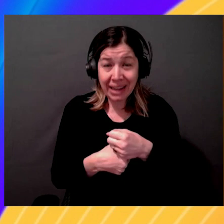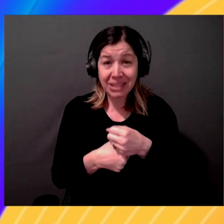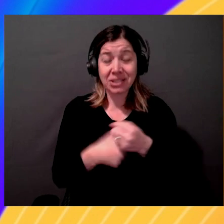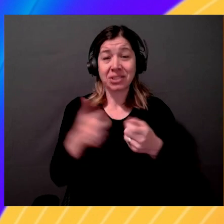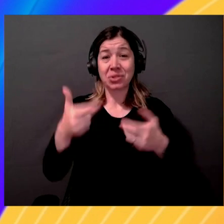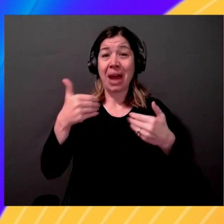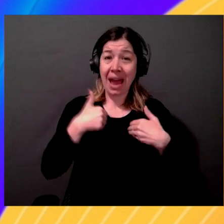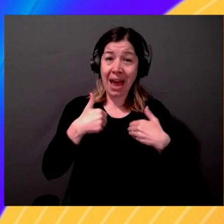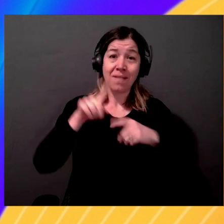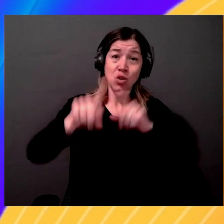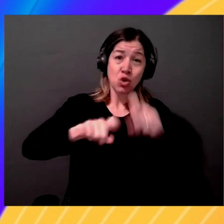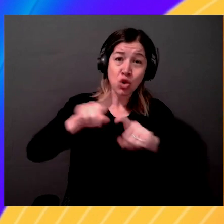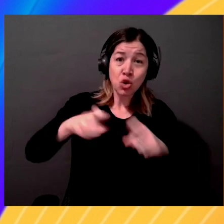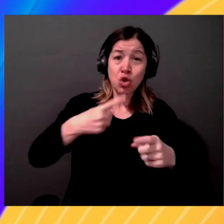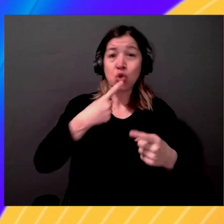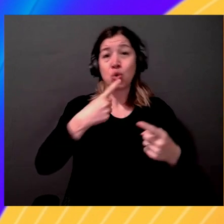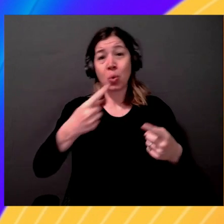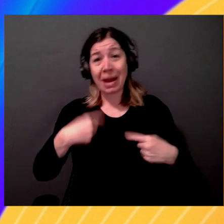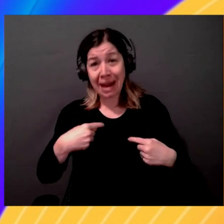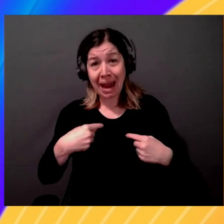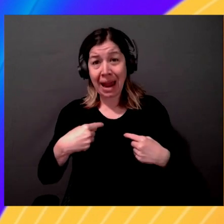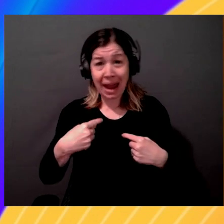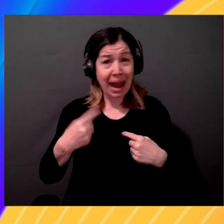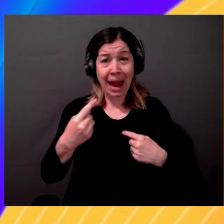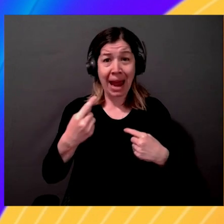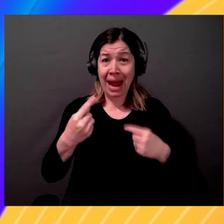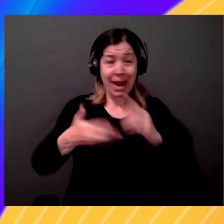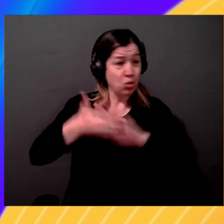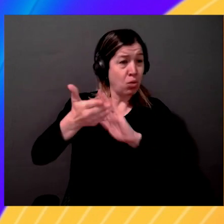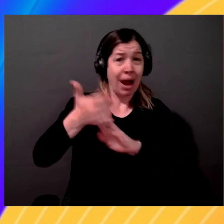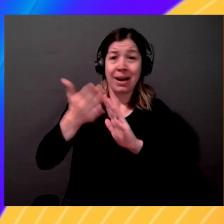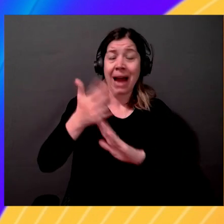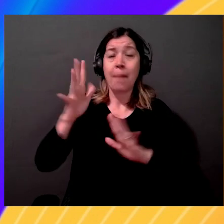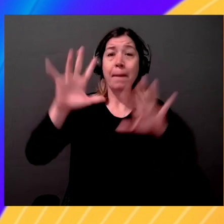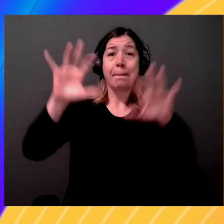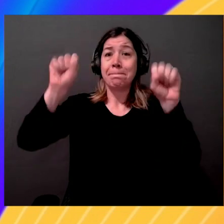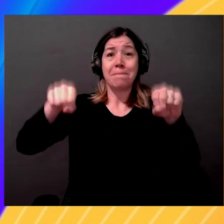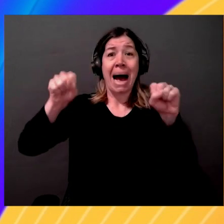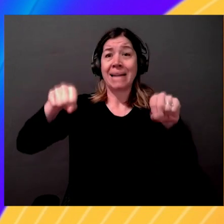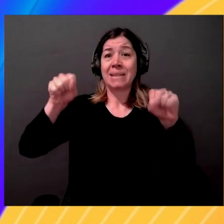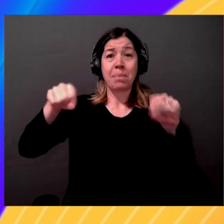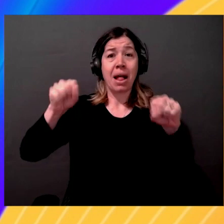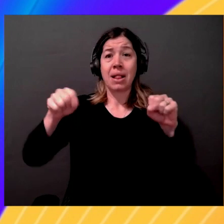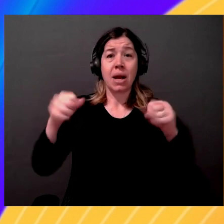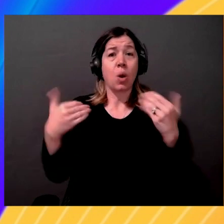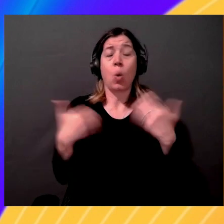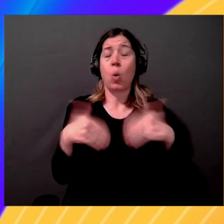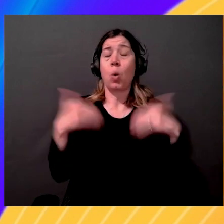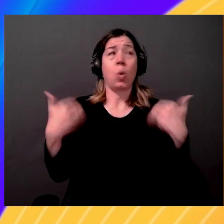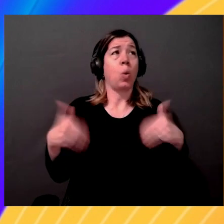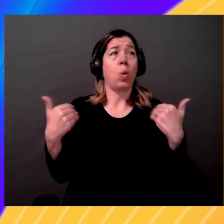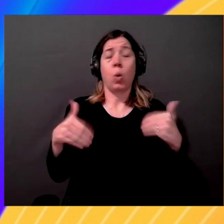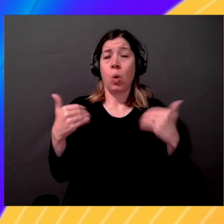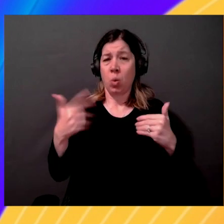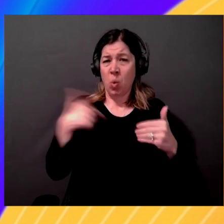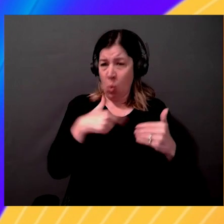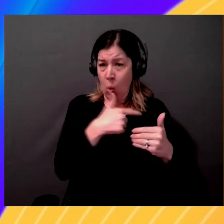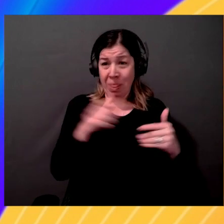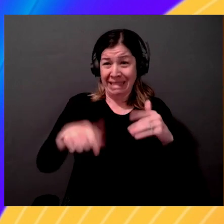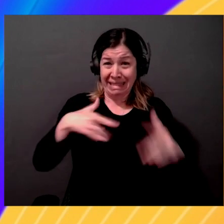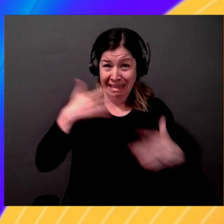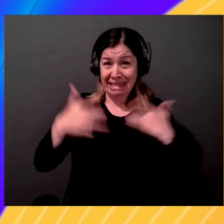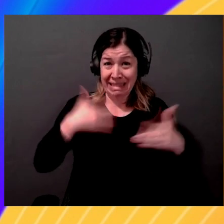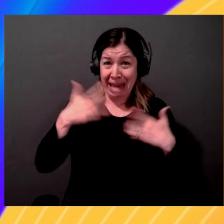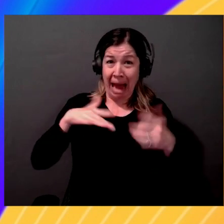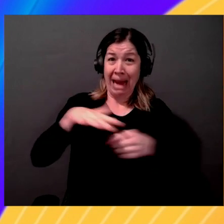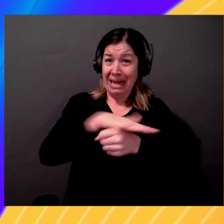So the possibilities are endless. So we are entering a really exciting space here where we imagine every business is